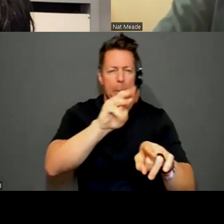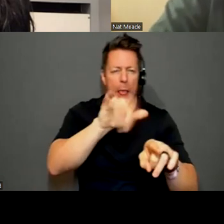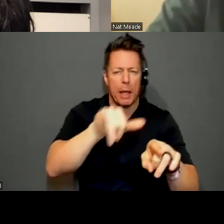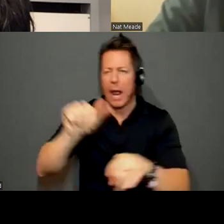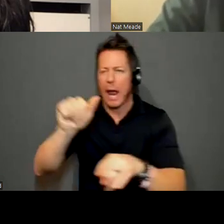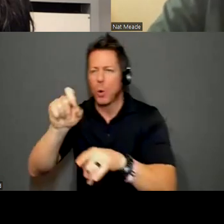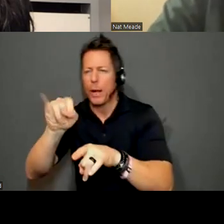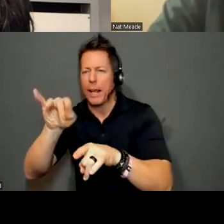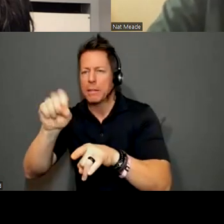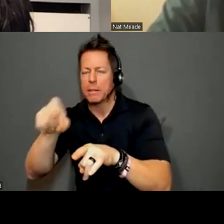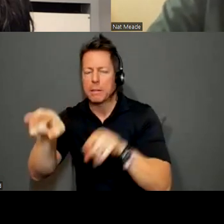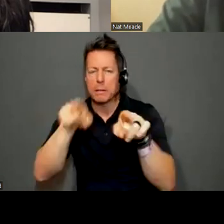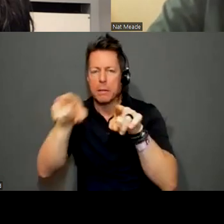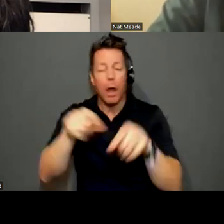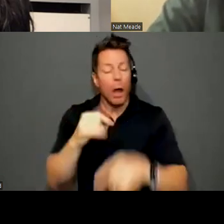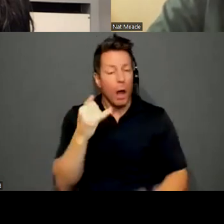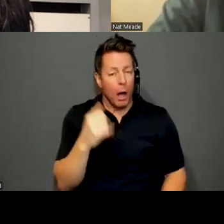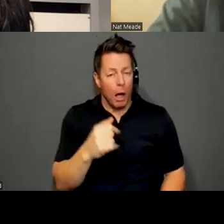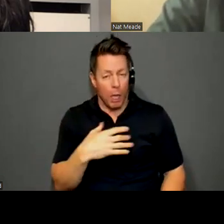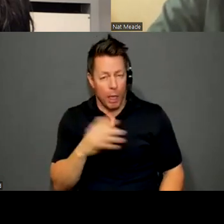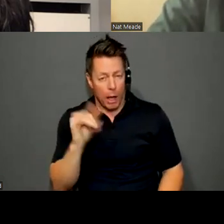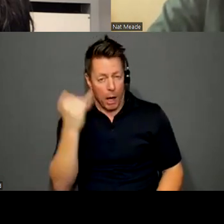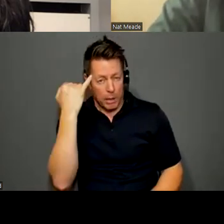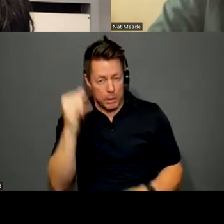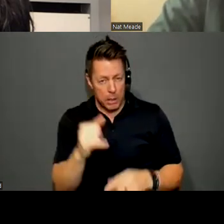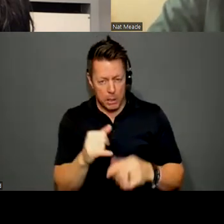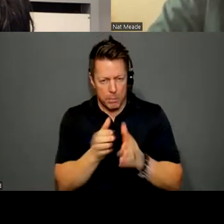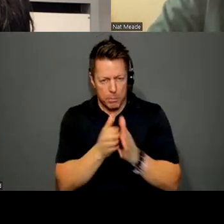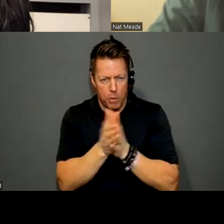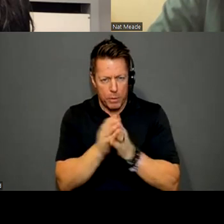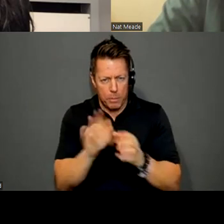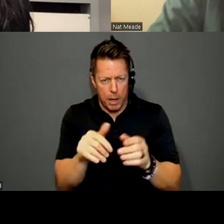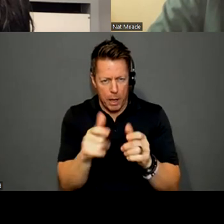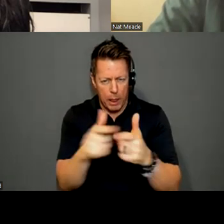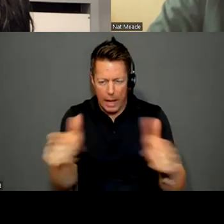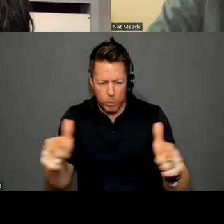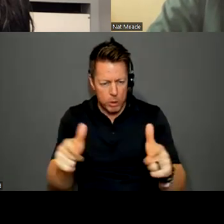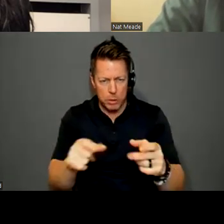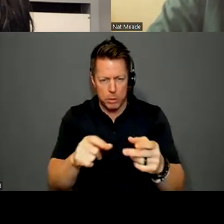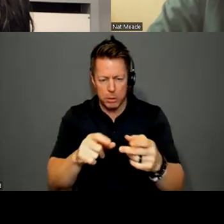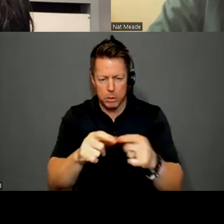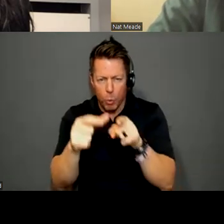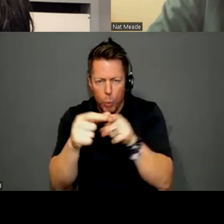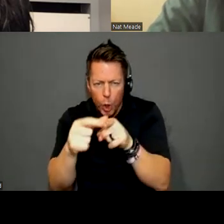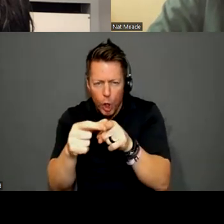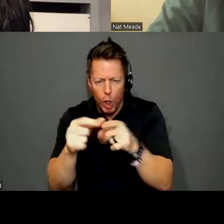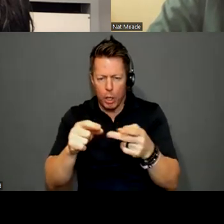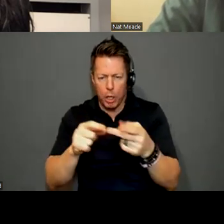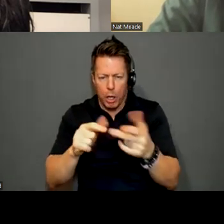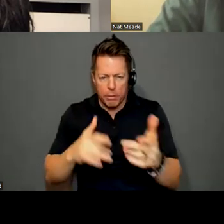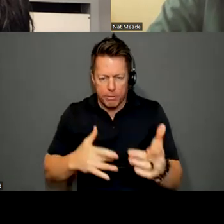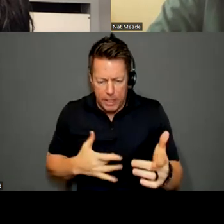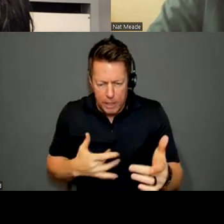idea, is it driven by language, like a word or a feeling or a thought or...